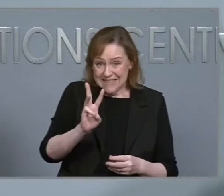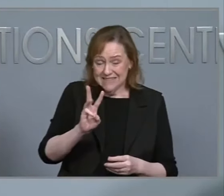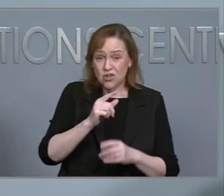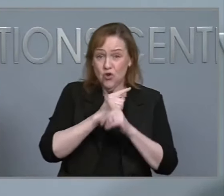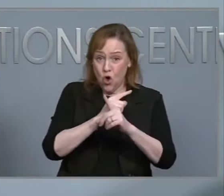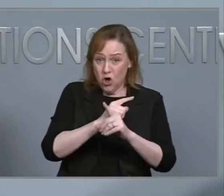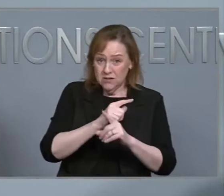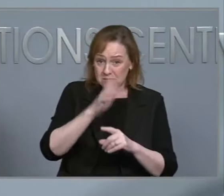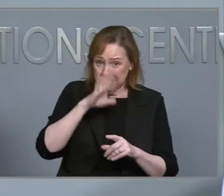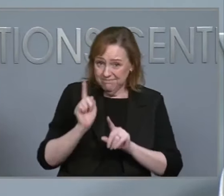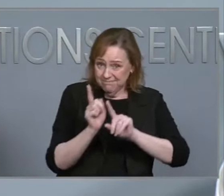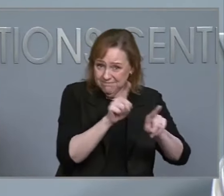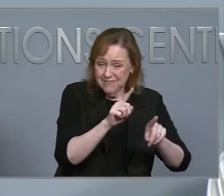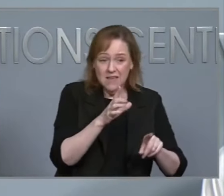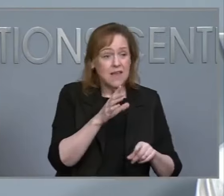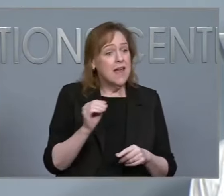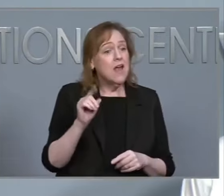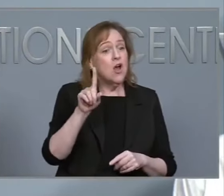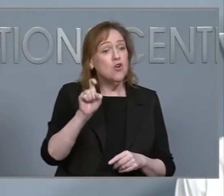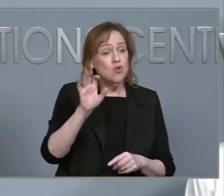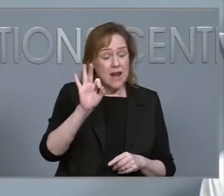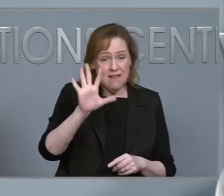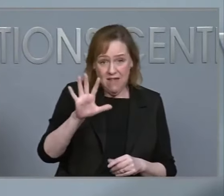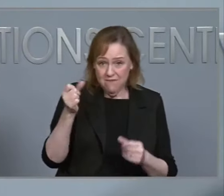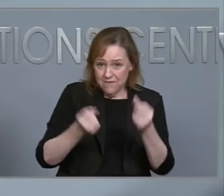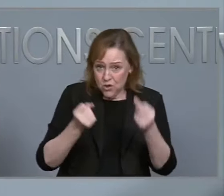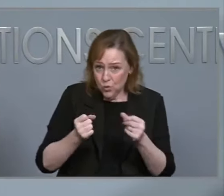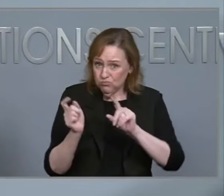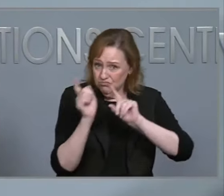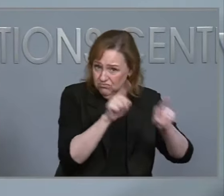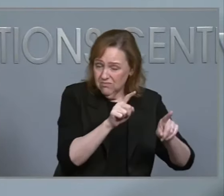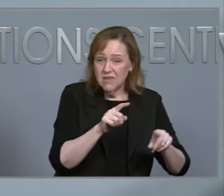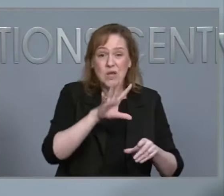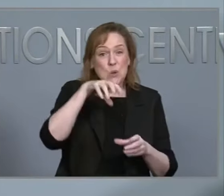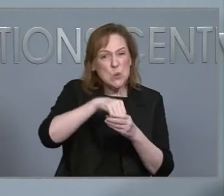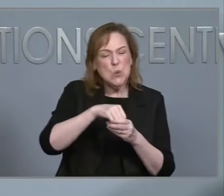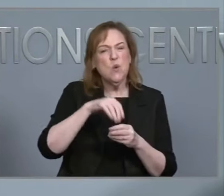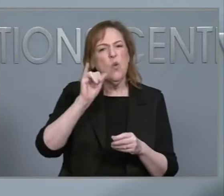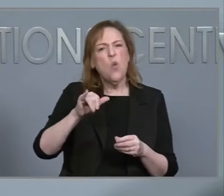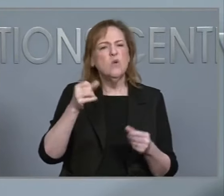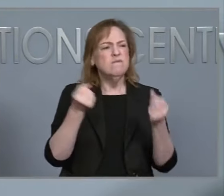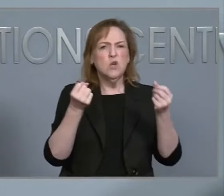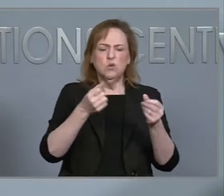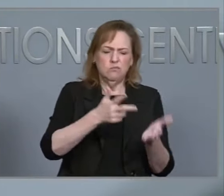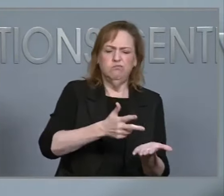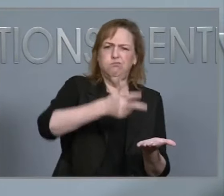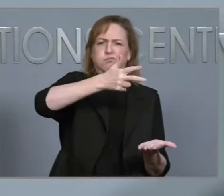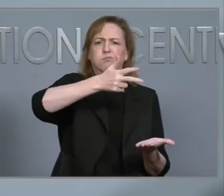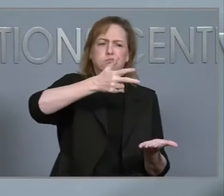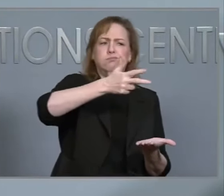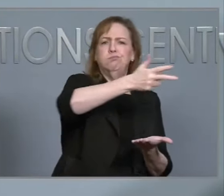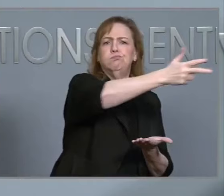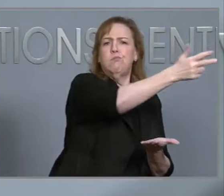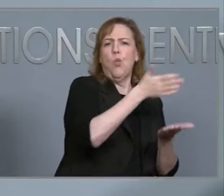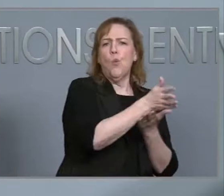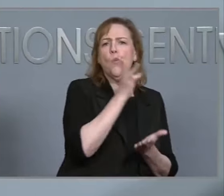for multiple missions, including high water vehicles to access communities, commodity delivery, and search and rescue.